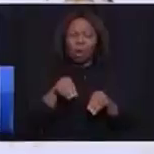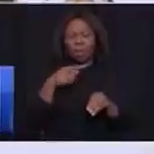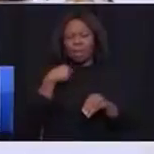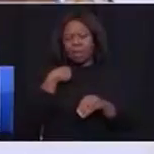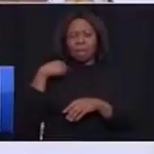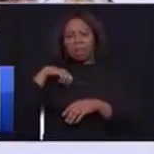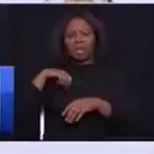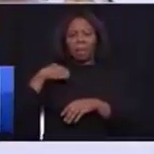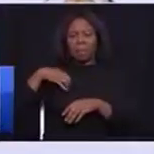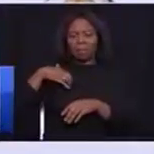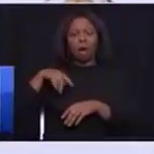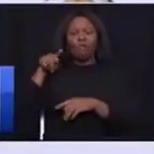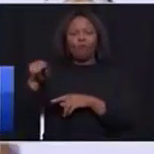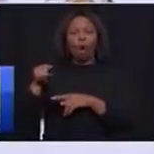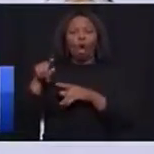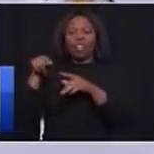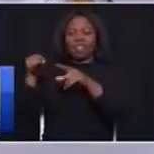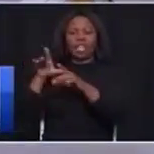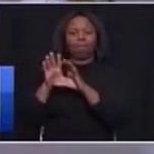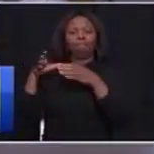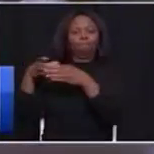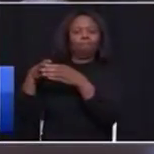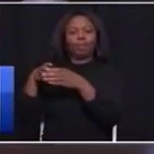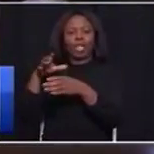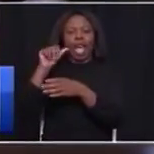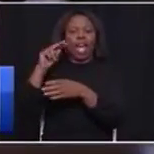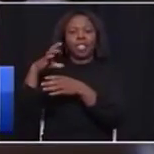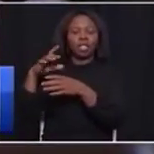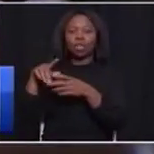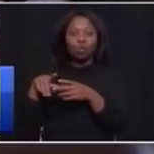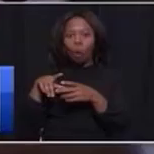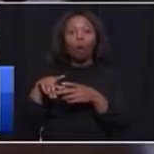there's no municipality of a party municipalities belong to the people